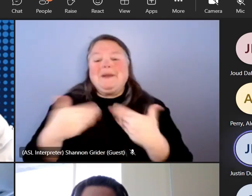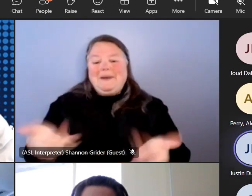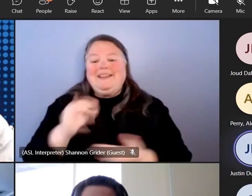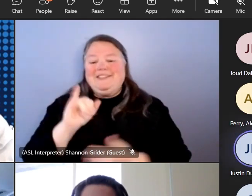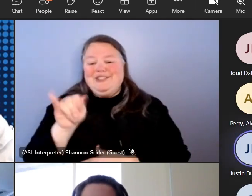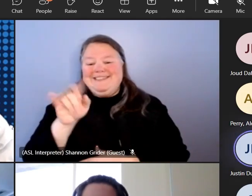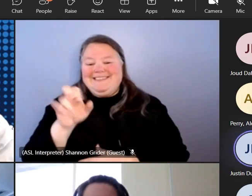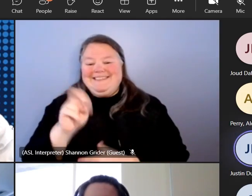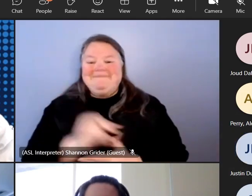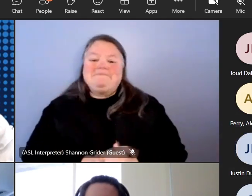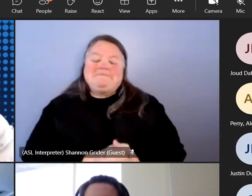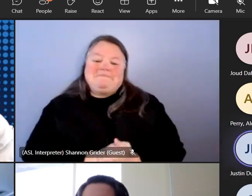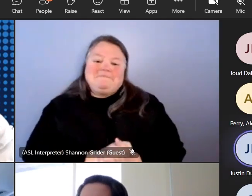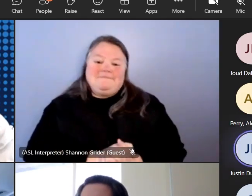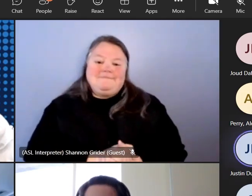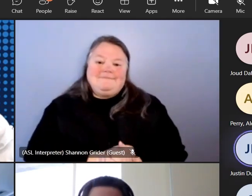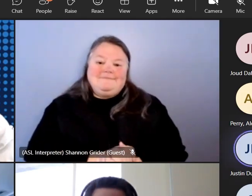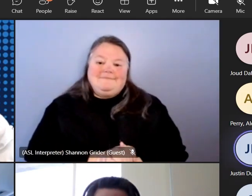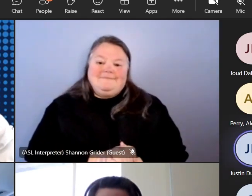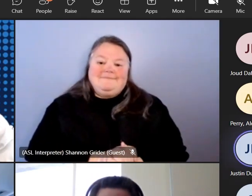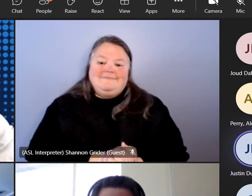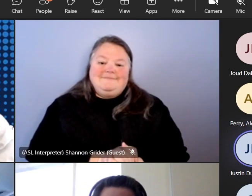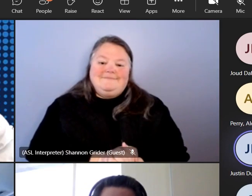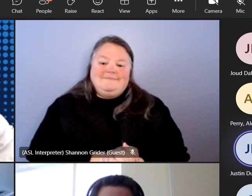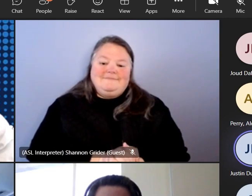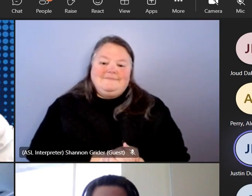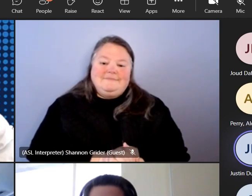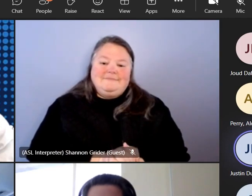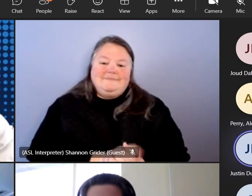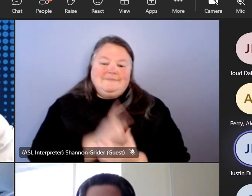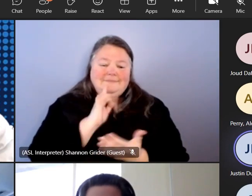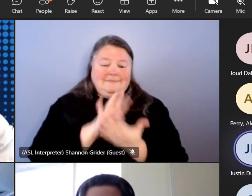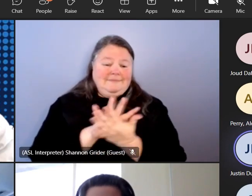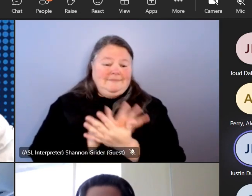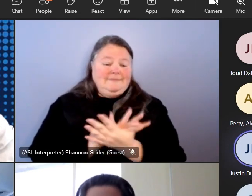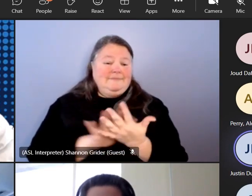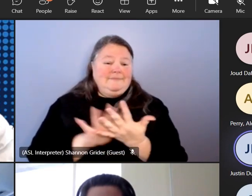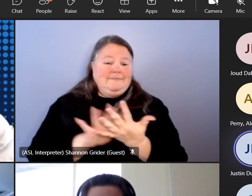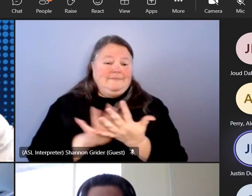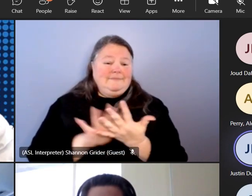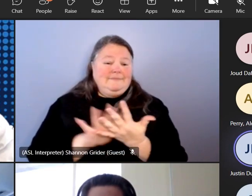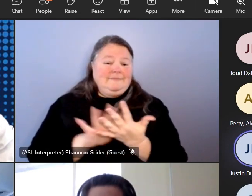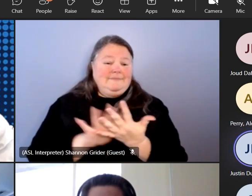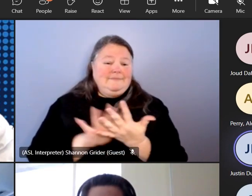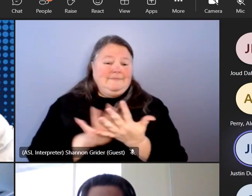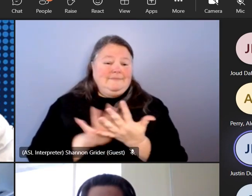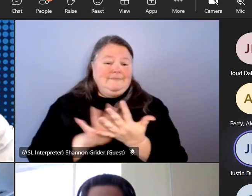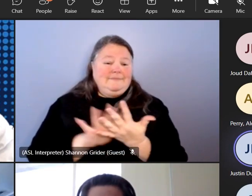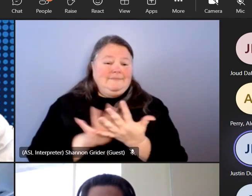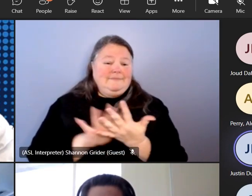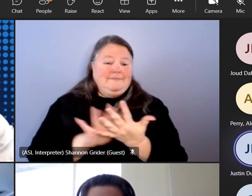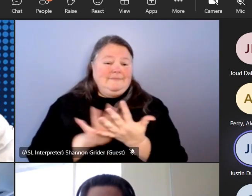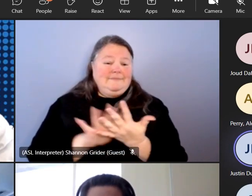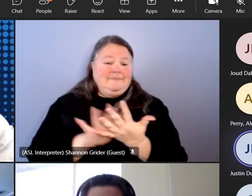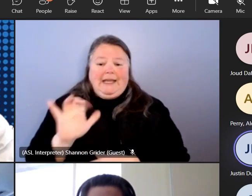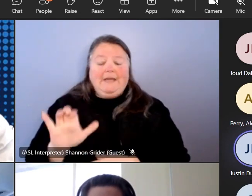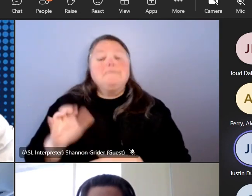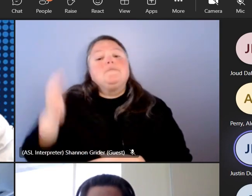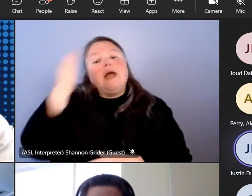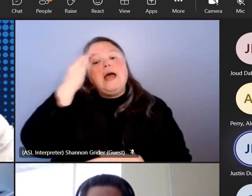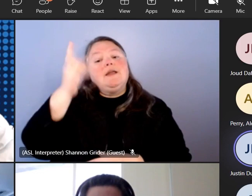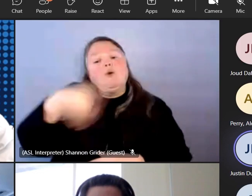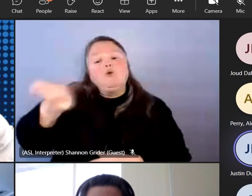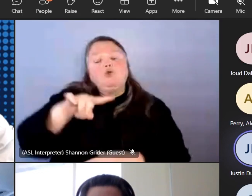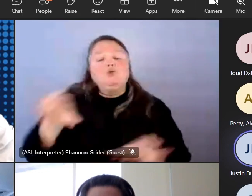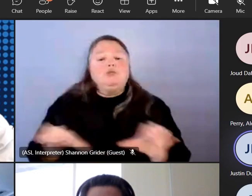so i know that y'all did a lot of